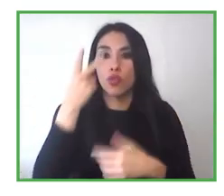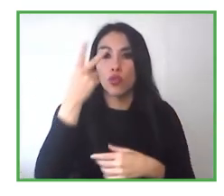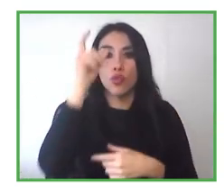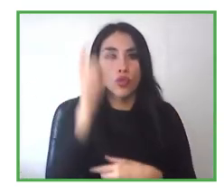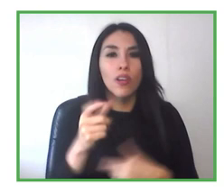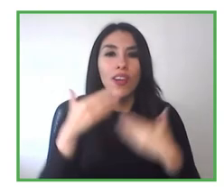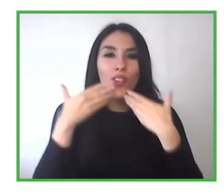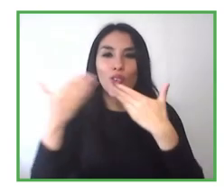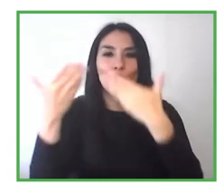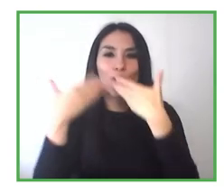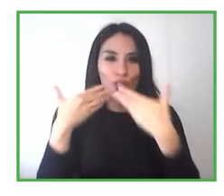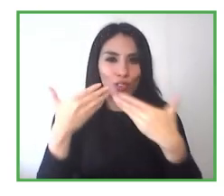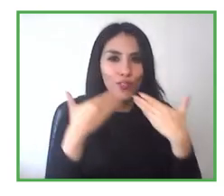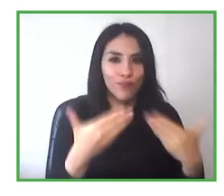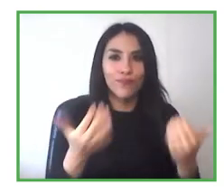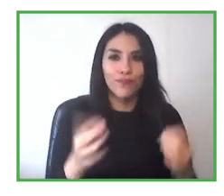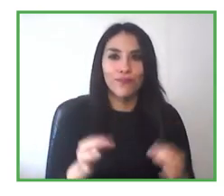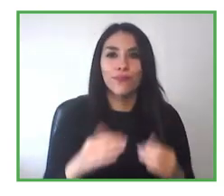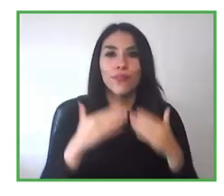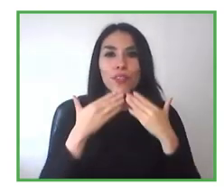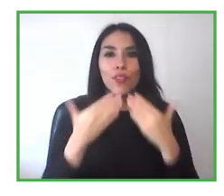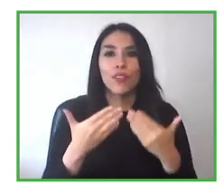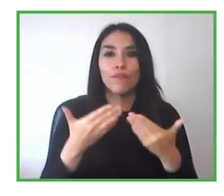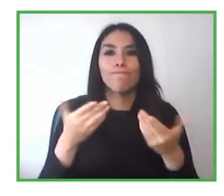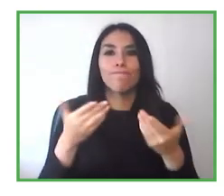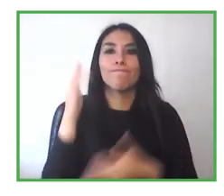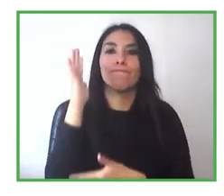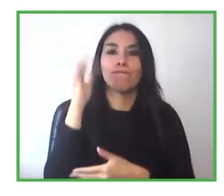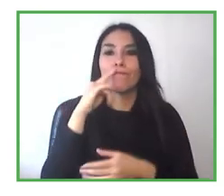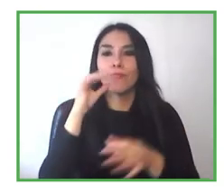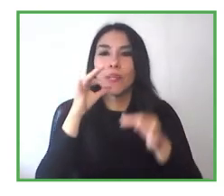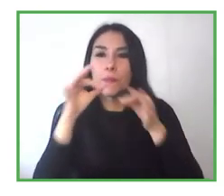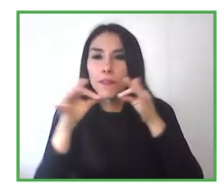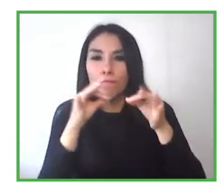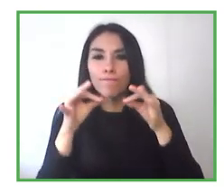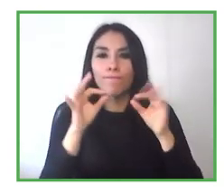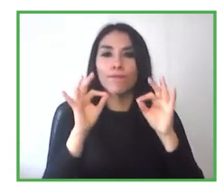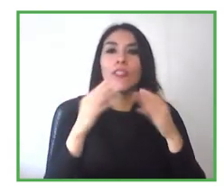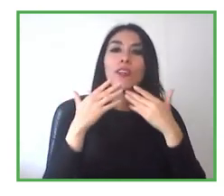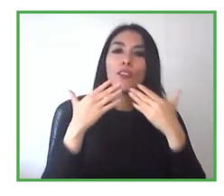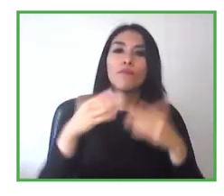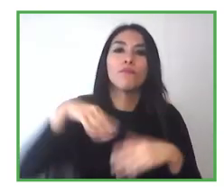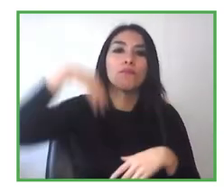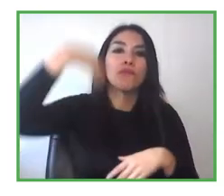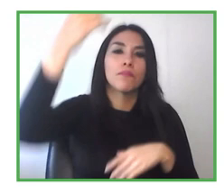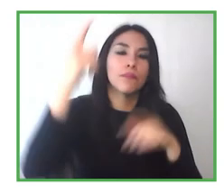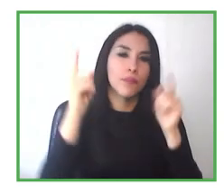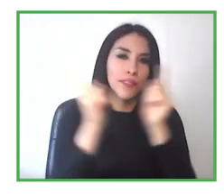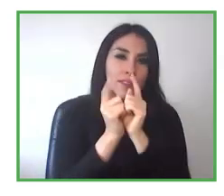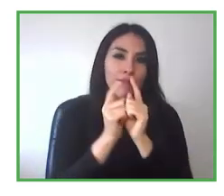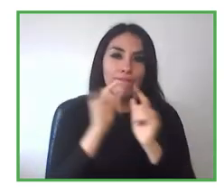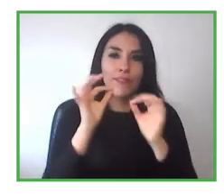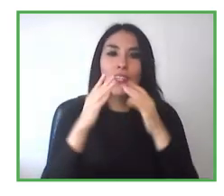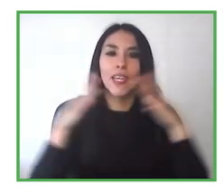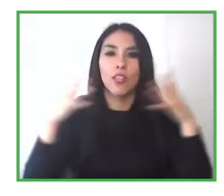experiences, for telling us about their models of inclusion, and we'll see you in the next opportunity. Thank you very much.